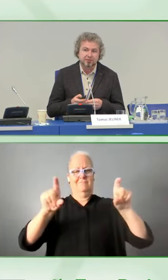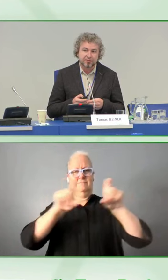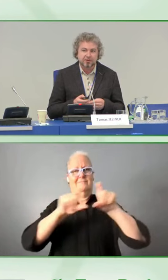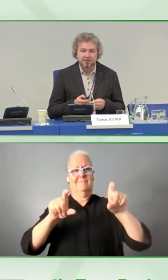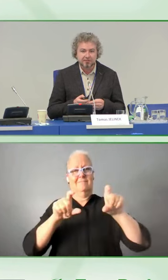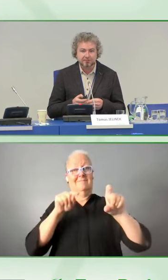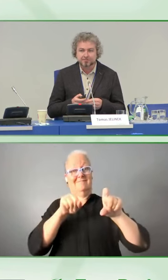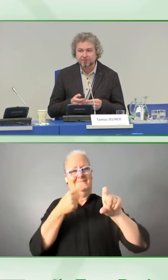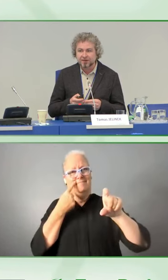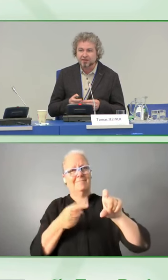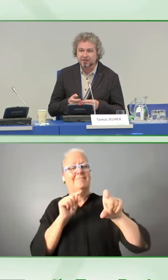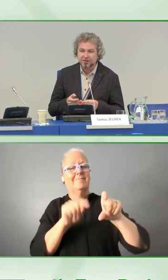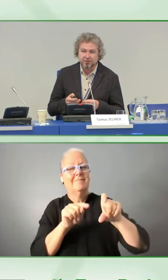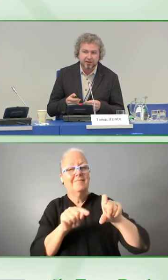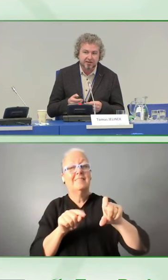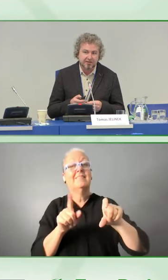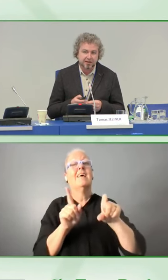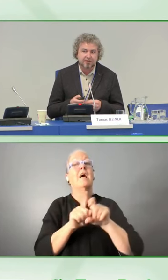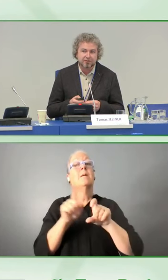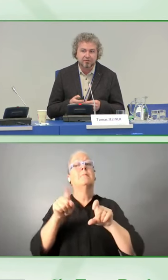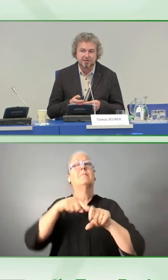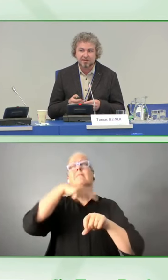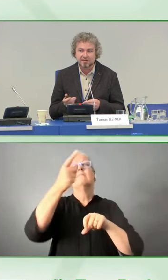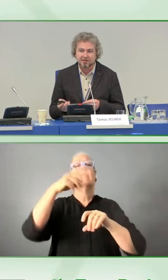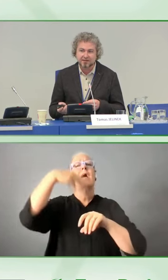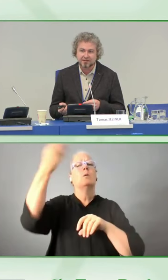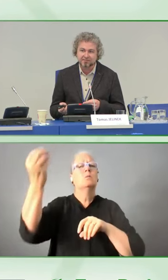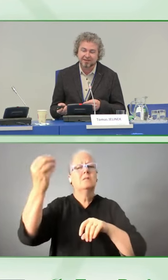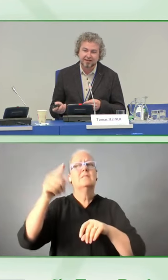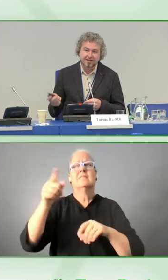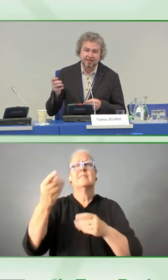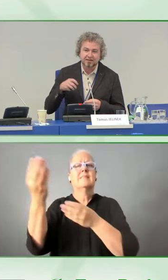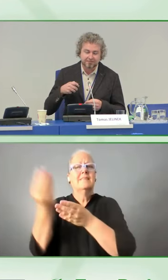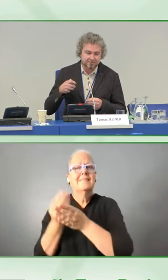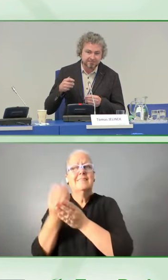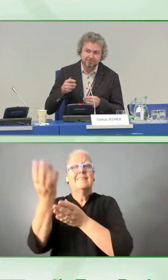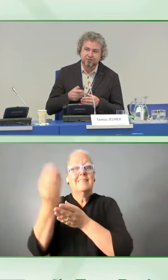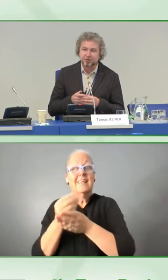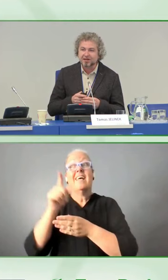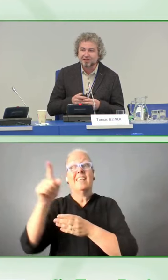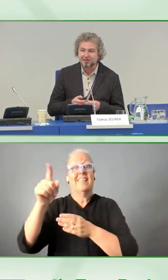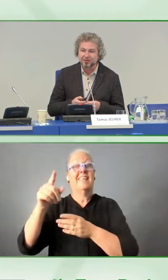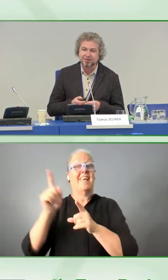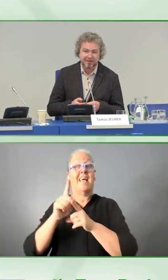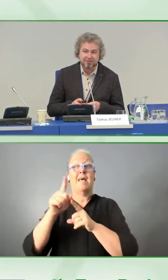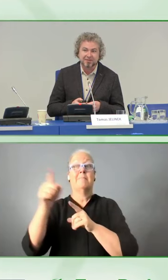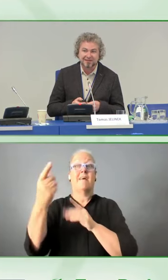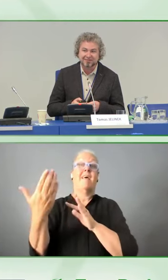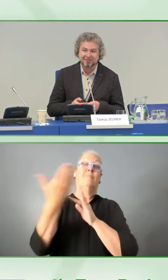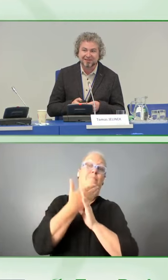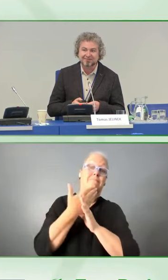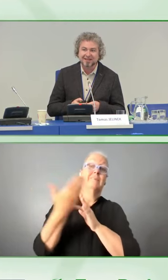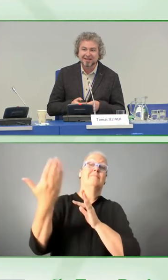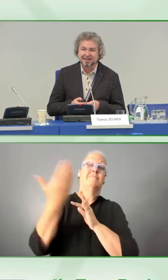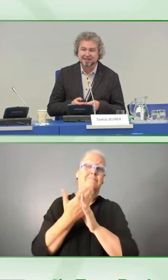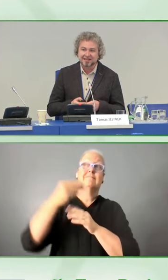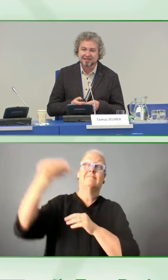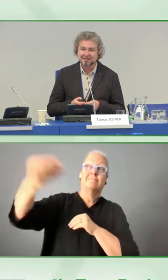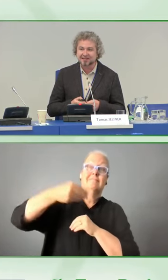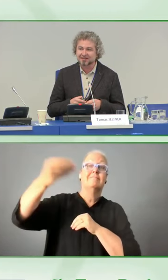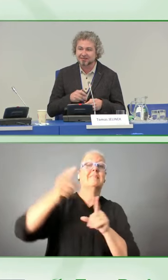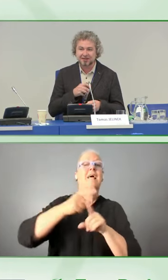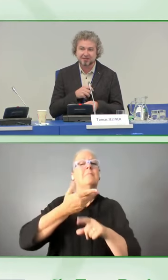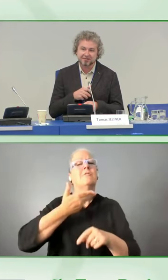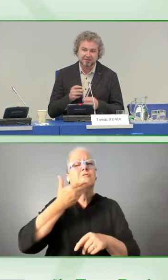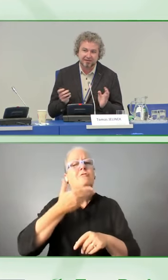all around the world, they are actually collecting banknotes and sending them to us to Czech Republic. And